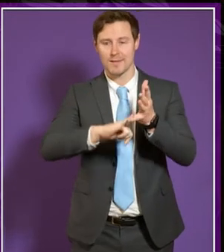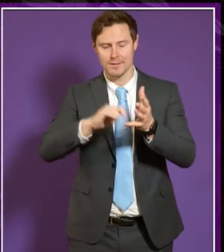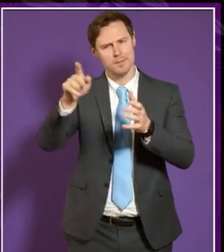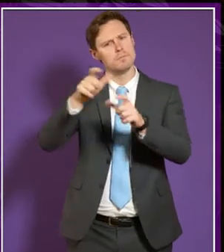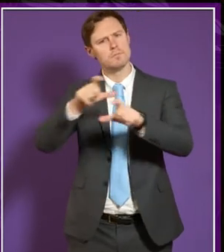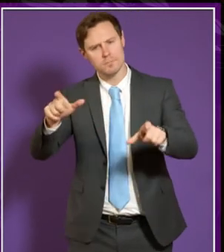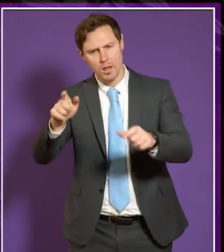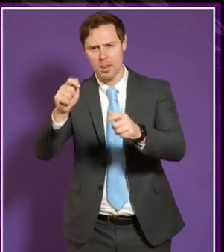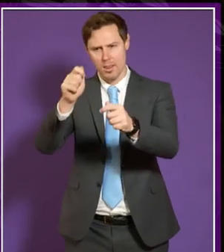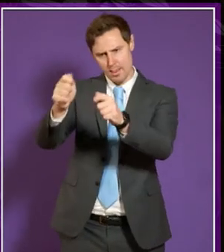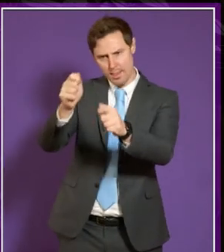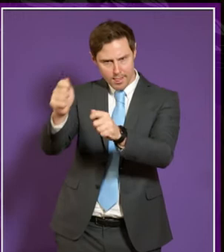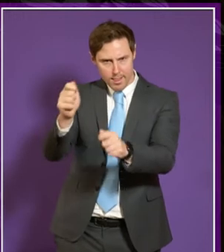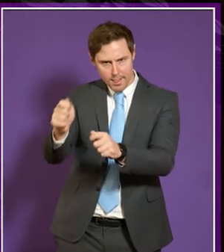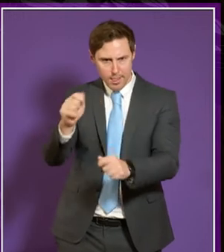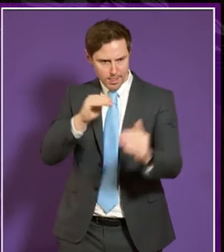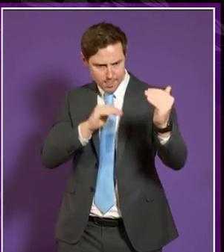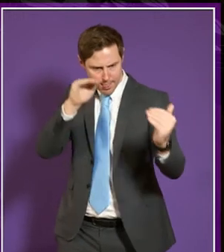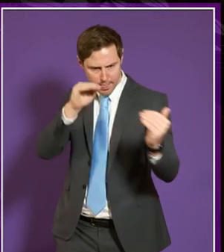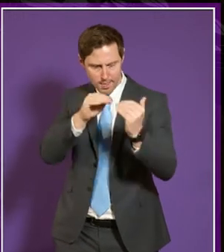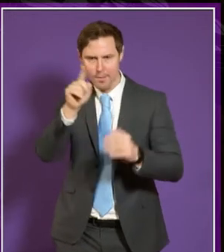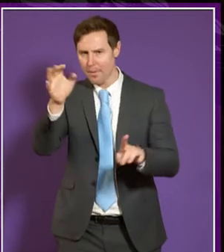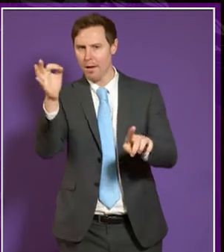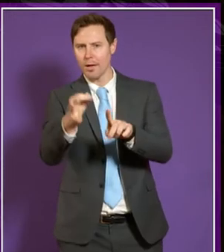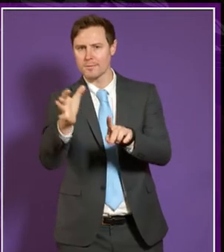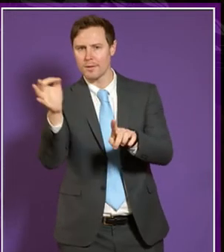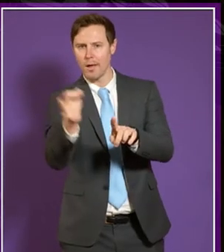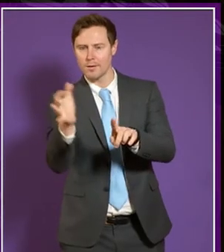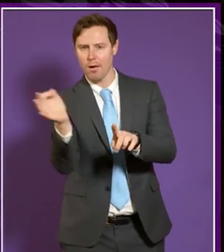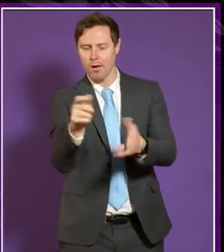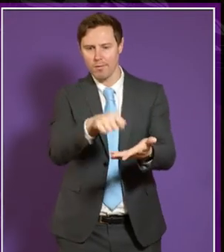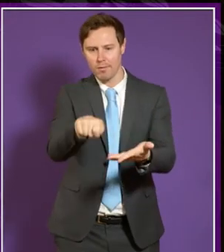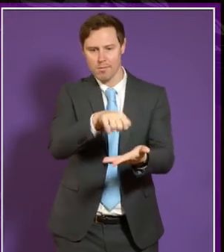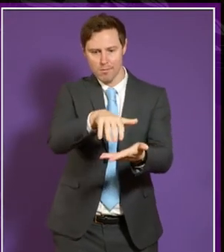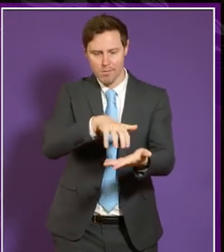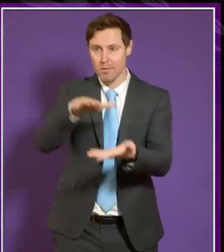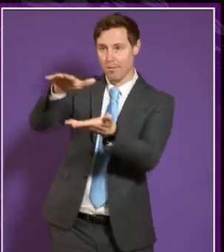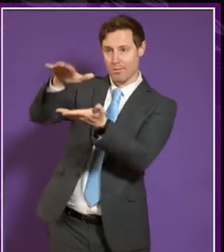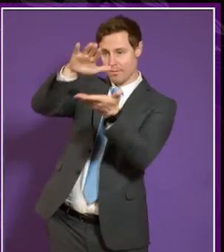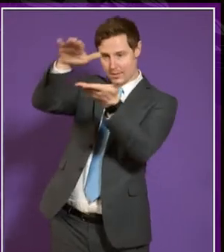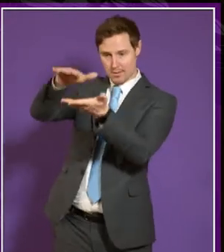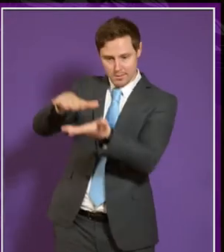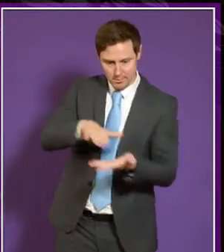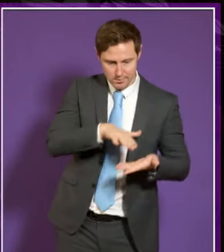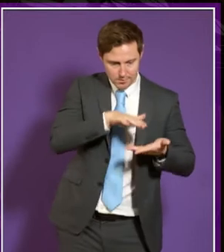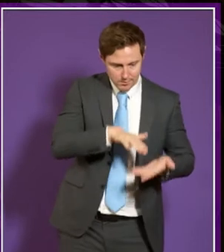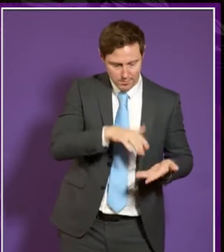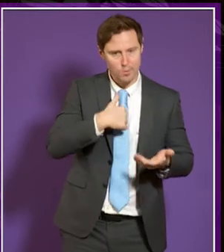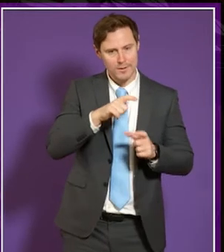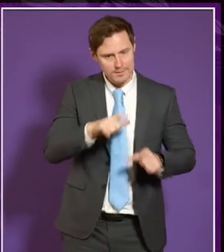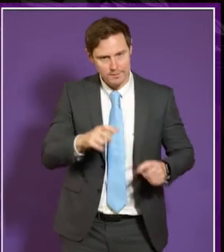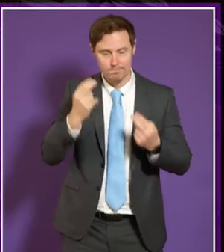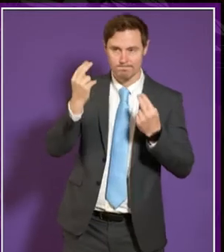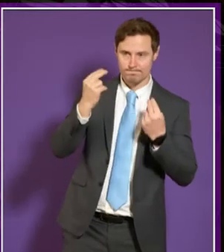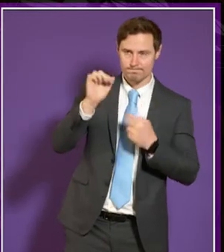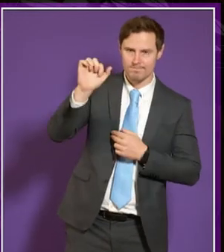amendments to the process and the questions that they are asking, we are still, not at the mercy, but we're still